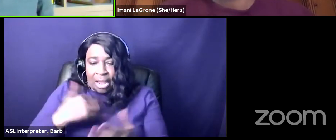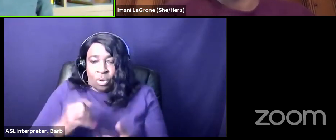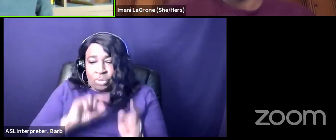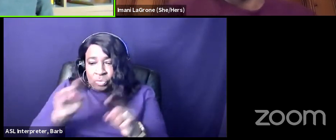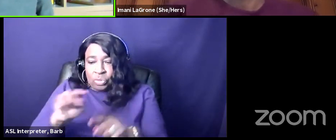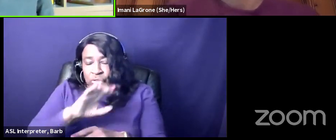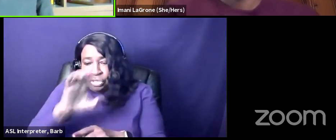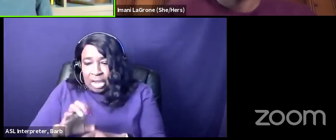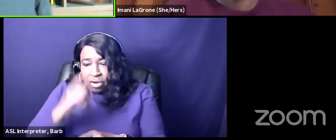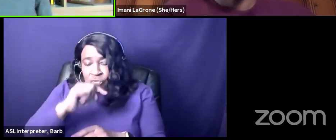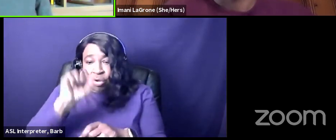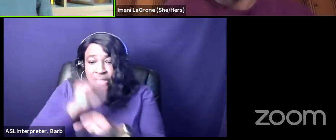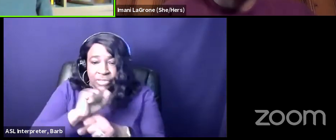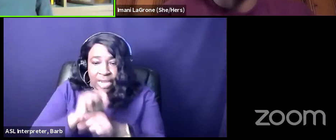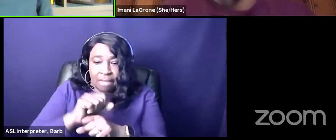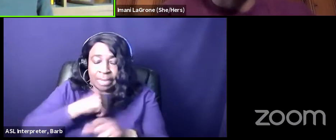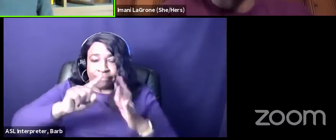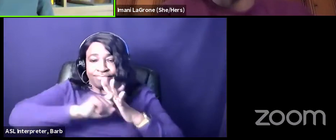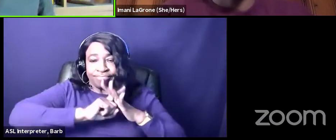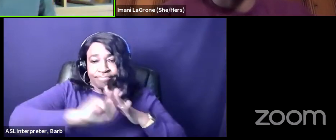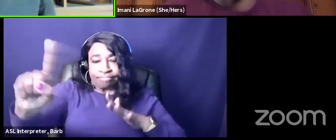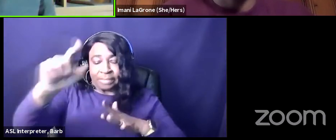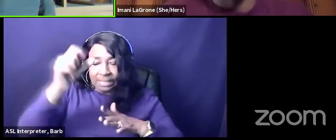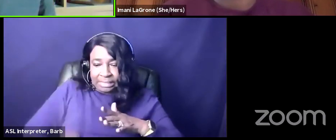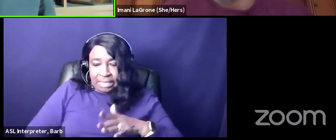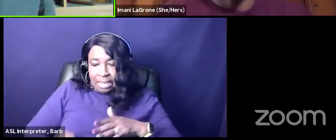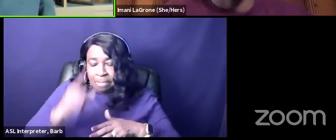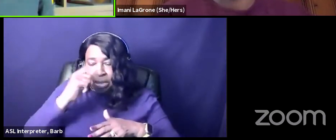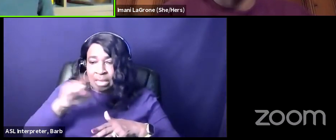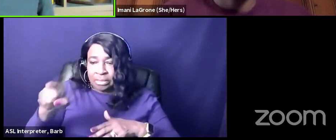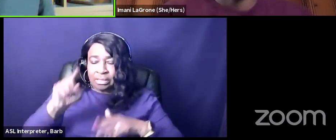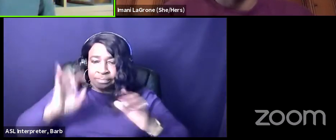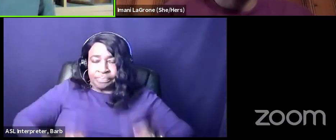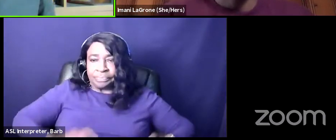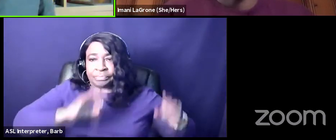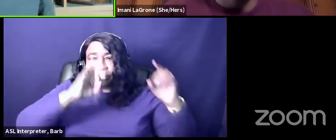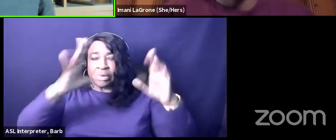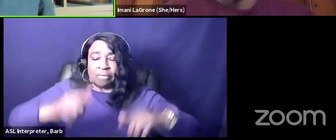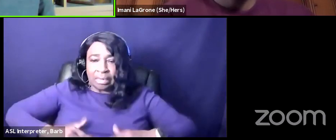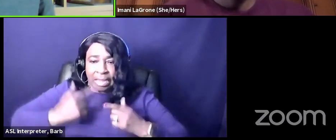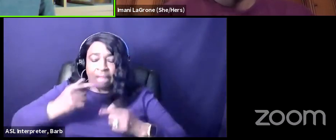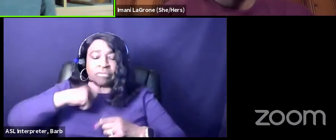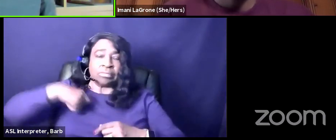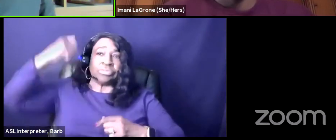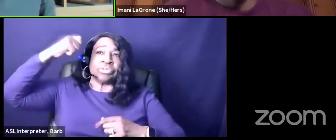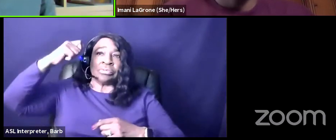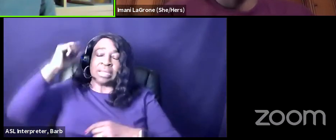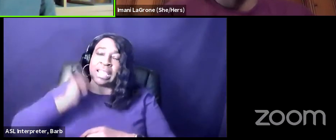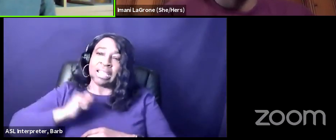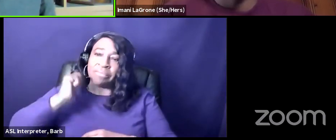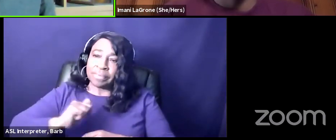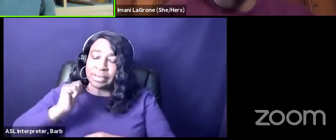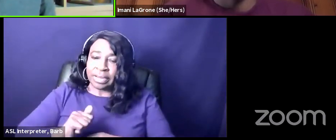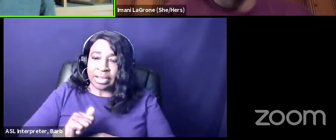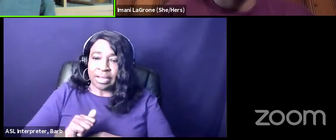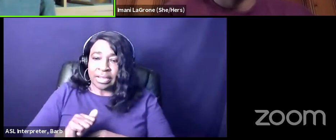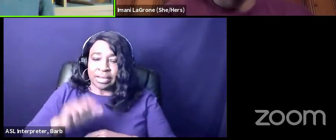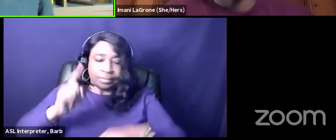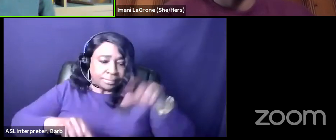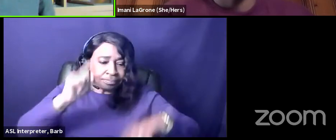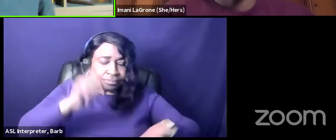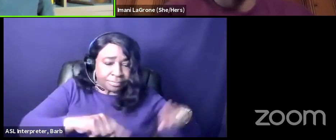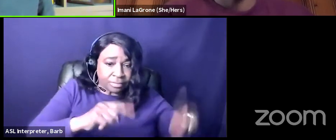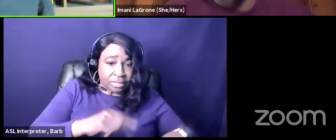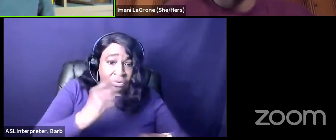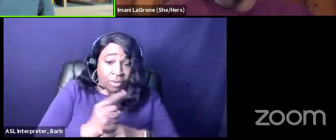it's like i'm fleeing the south because of domestic terrorism and lynchings on a daily basis those lynchings aren't random right